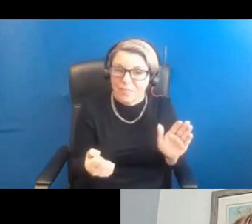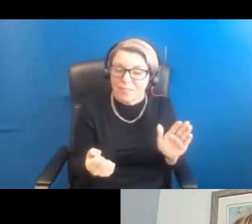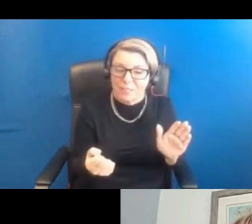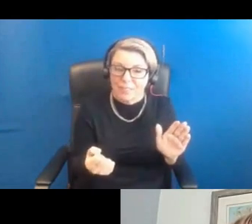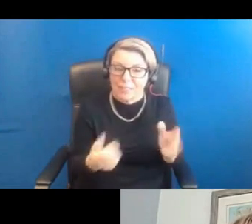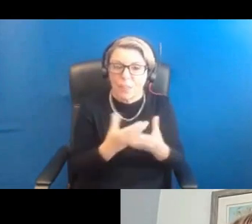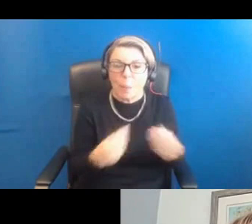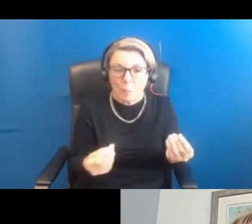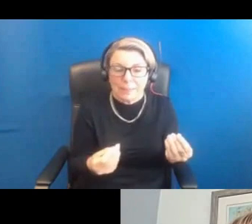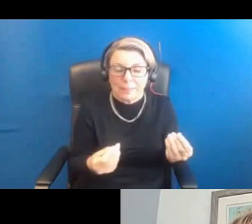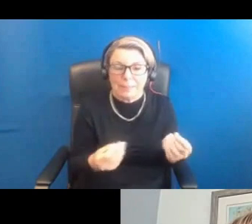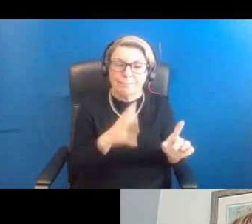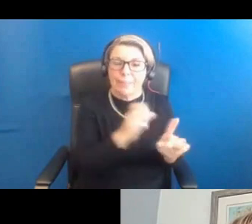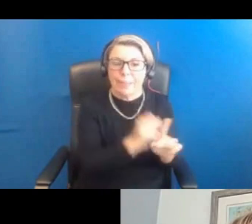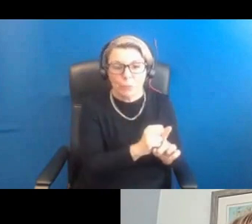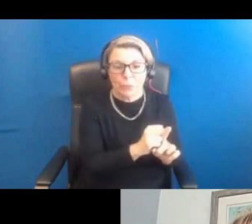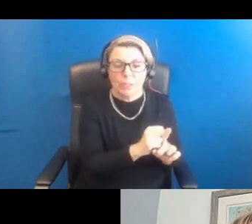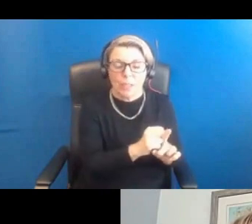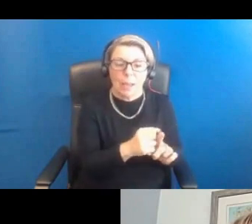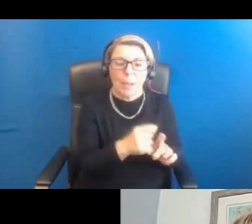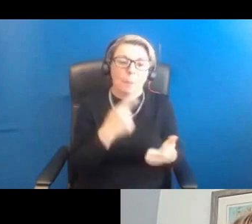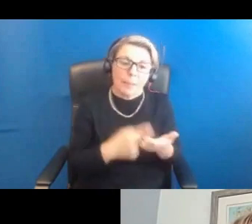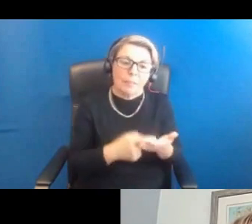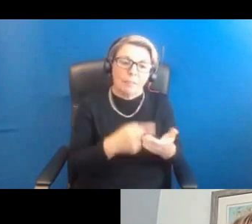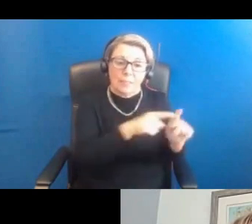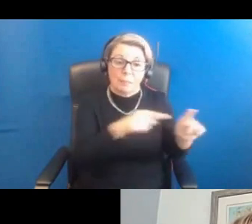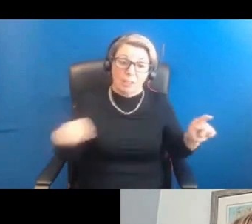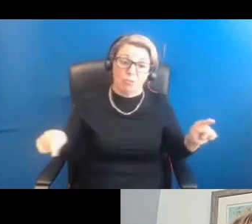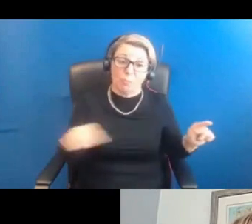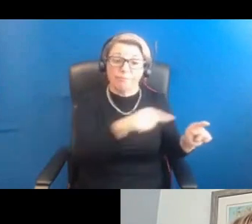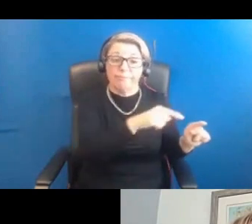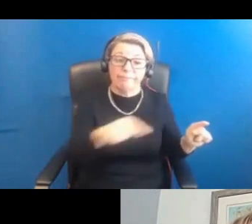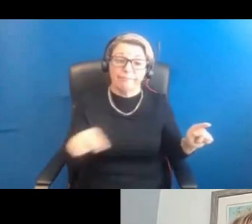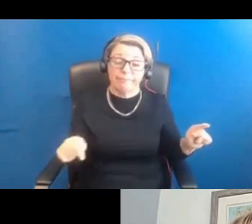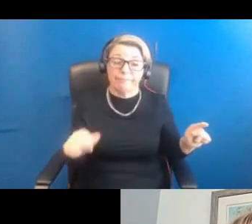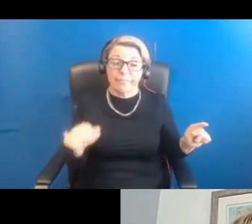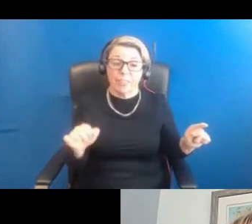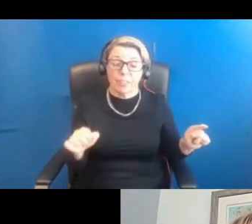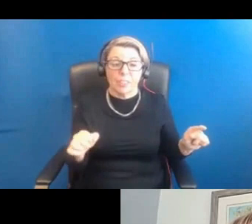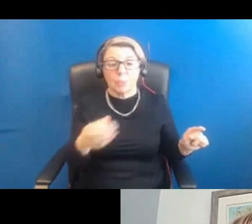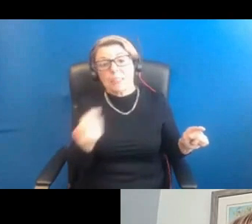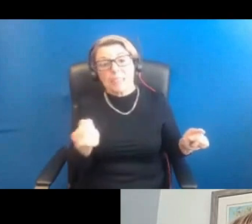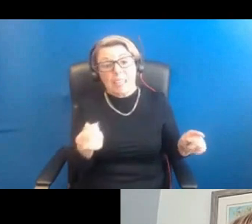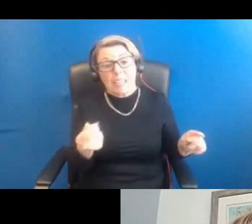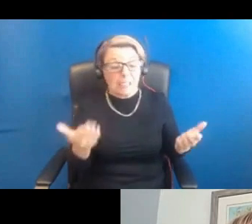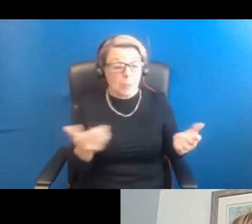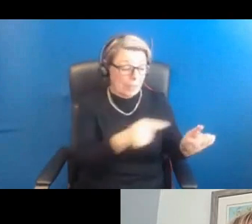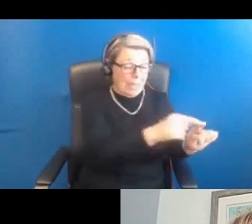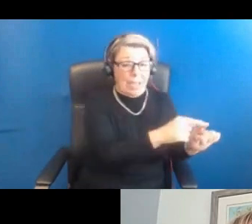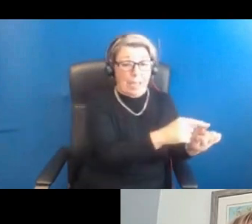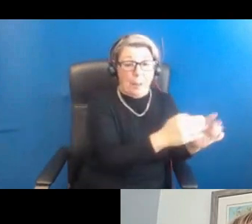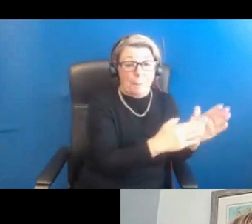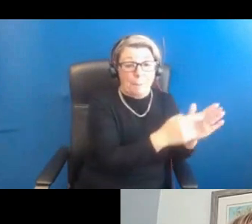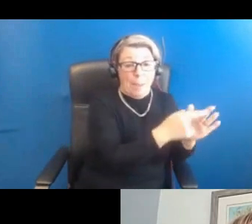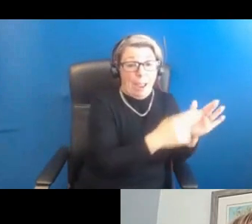therefore, I do believe that there is a spectrum, and that's what I say to somebody. You may well be on the very, very mild end of that